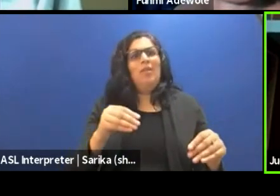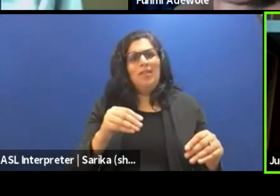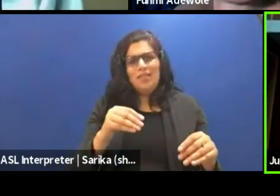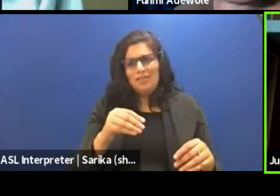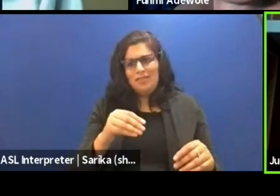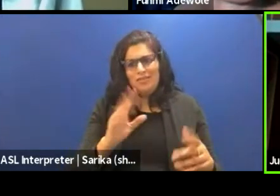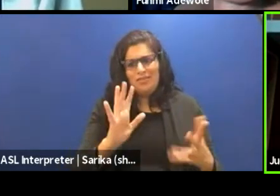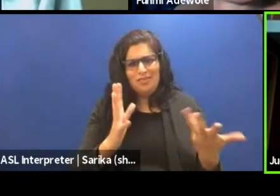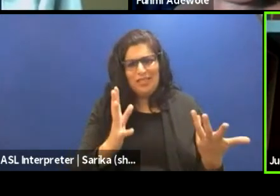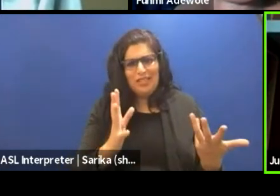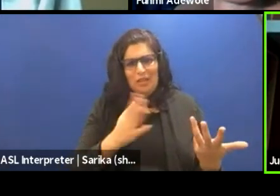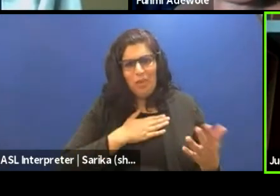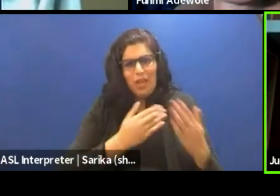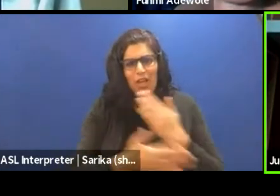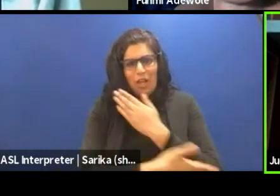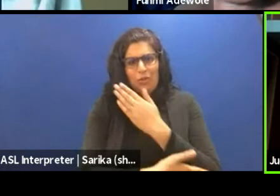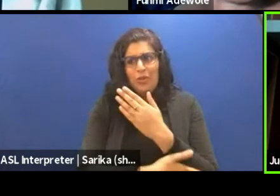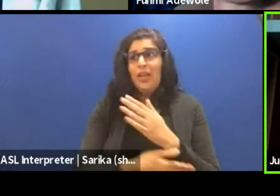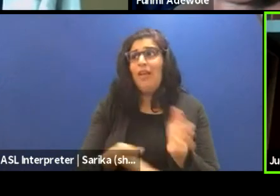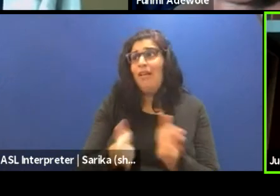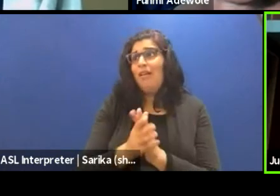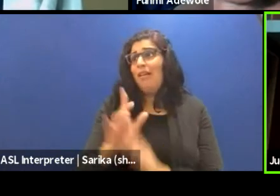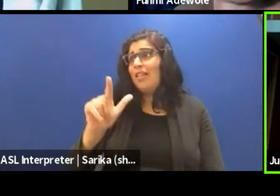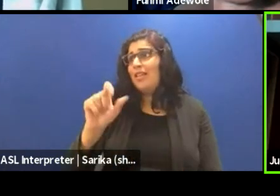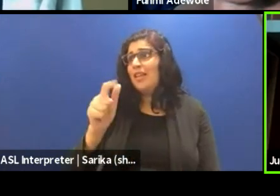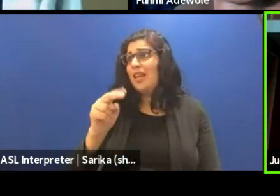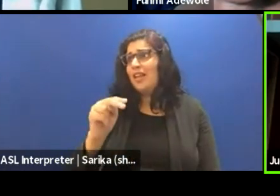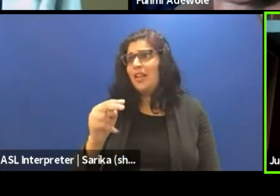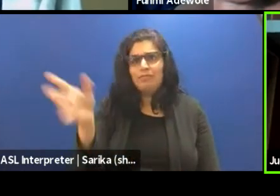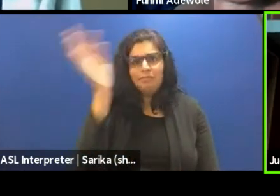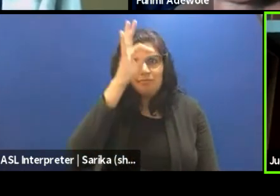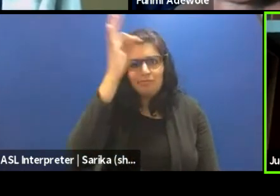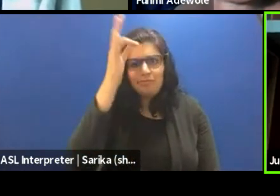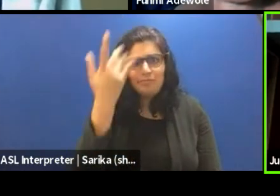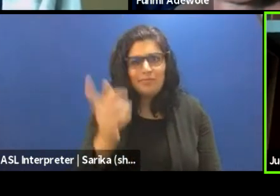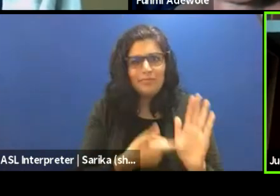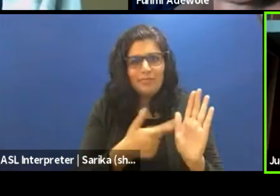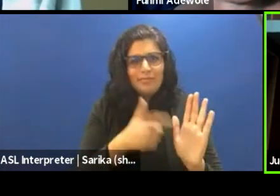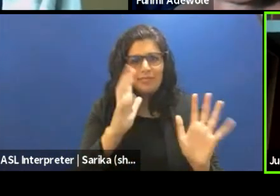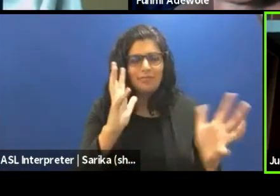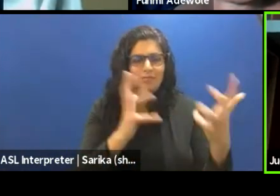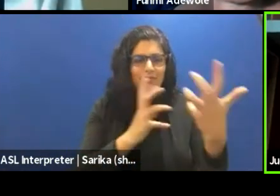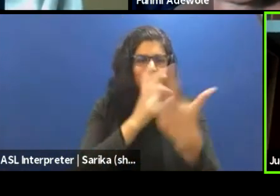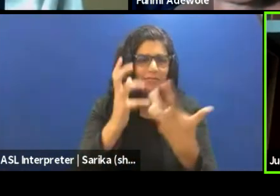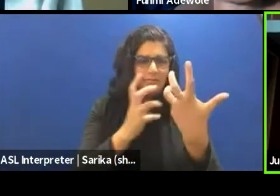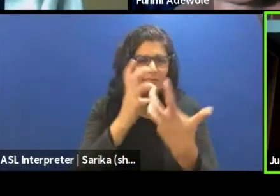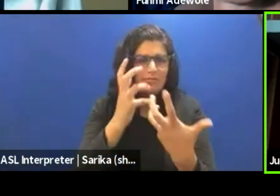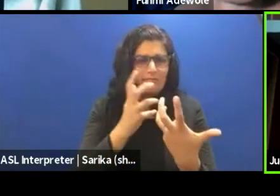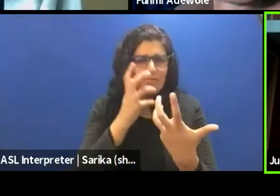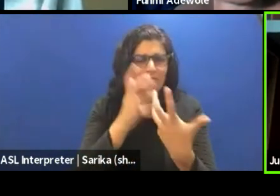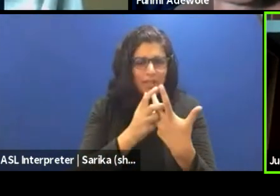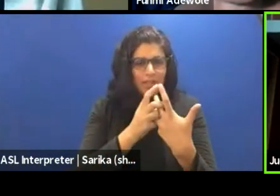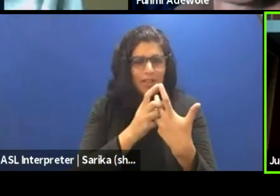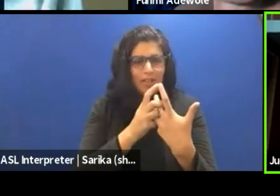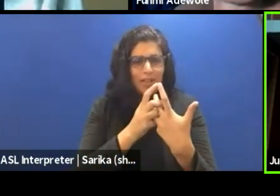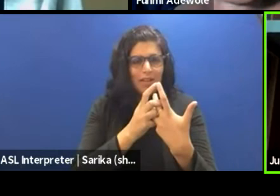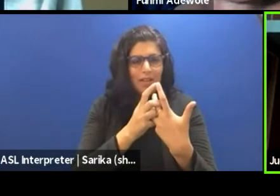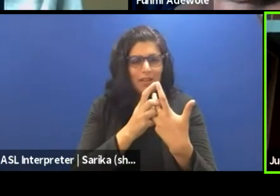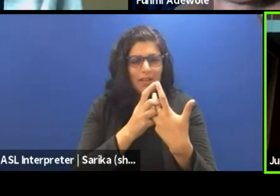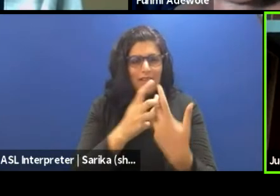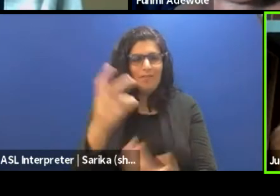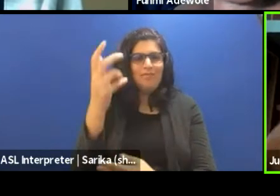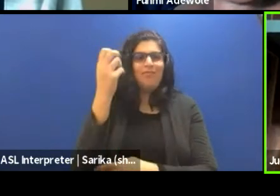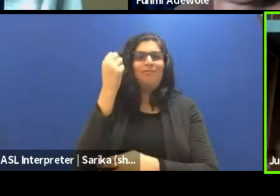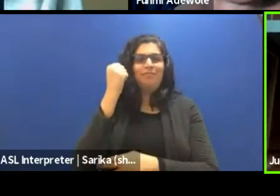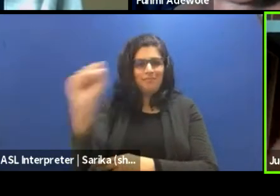understand what you're talking of. So you get what I mean? So I think that sometimes we also have to be able to stand for the